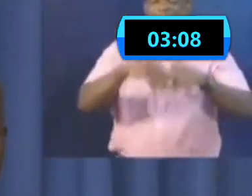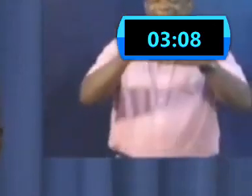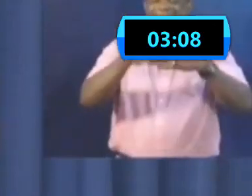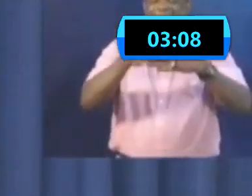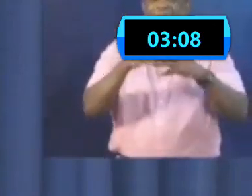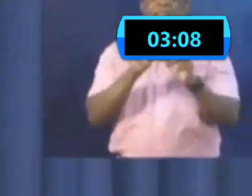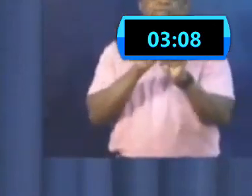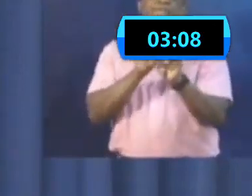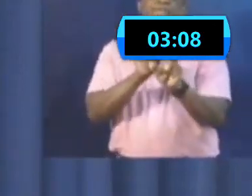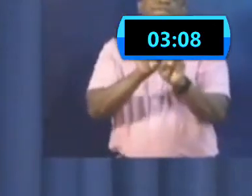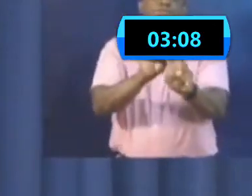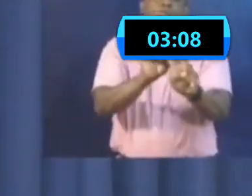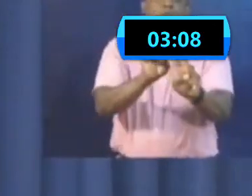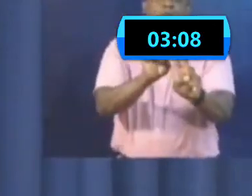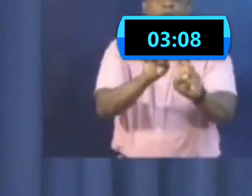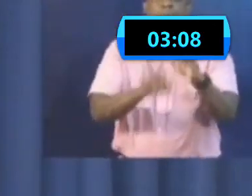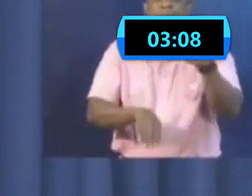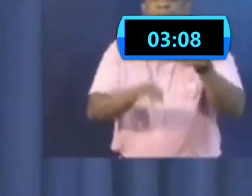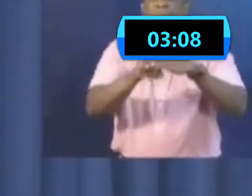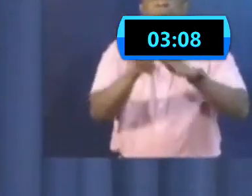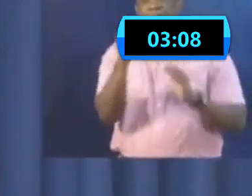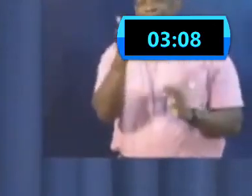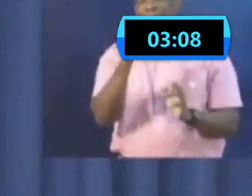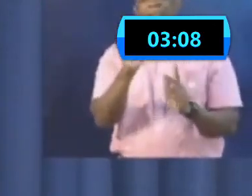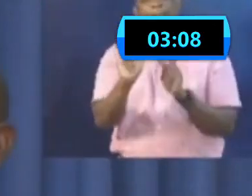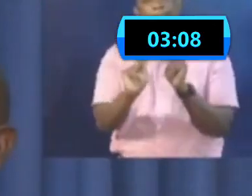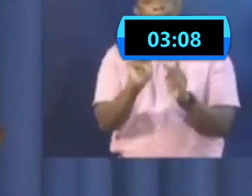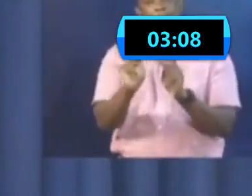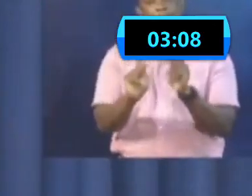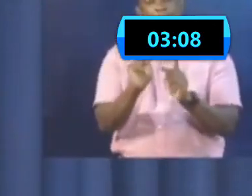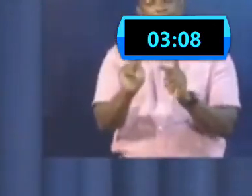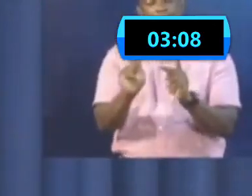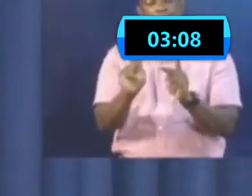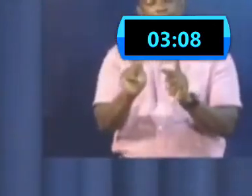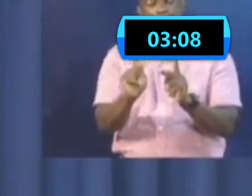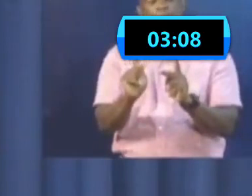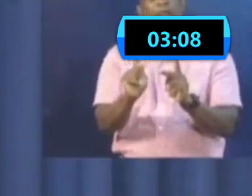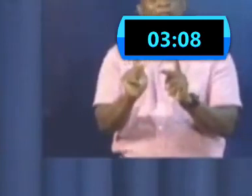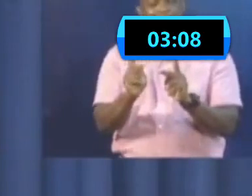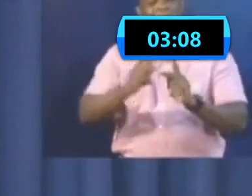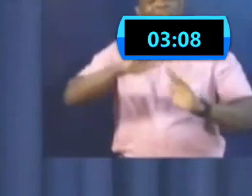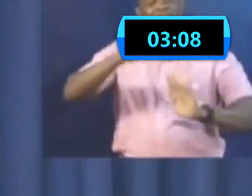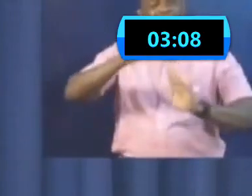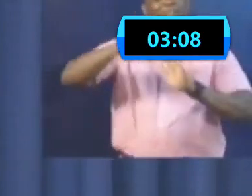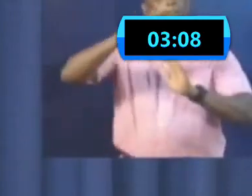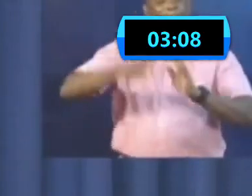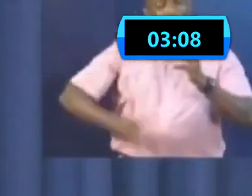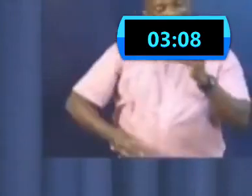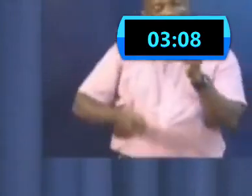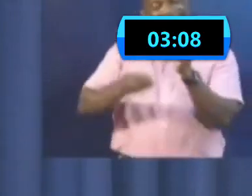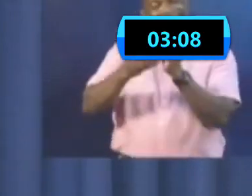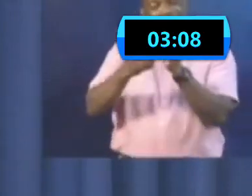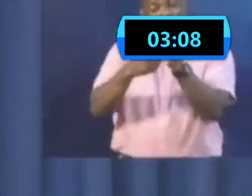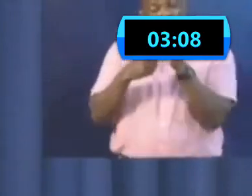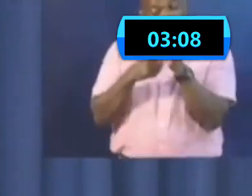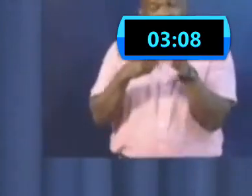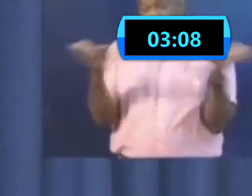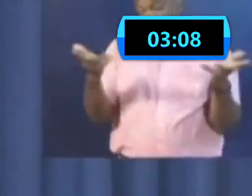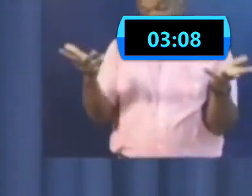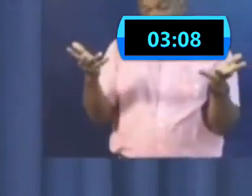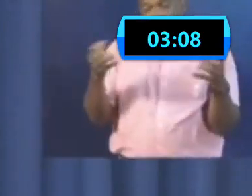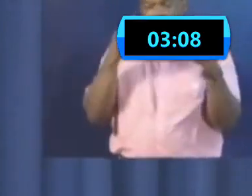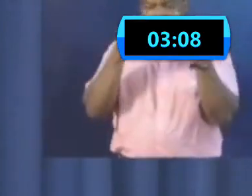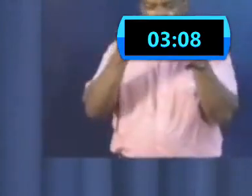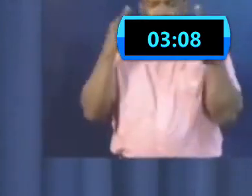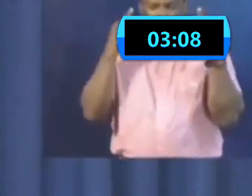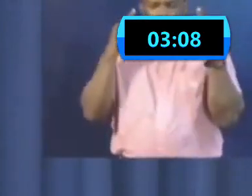Mandatory wearing of masks. That is the real only addition. As of hopefully by Monday morning,